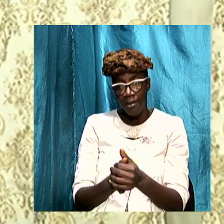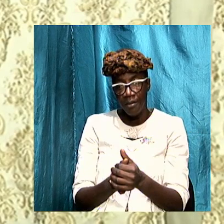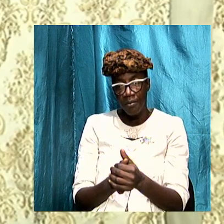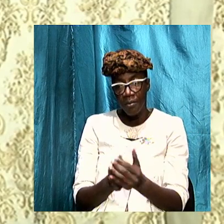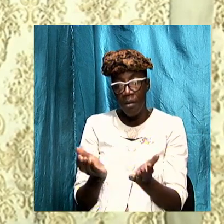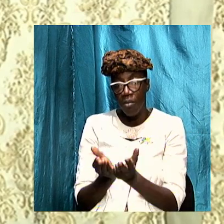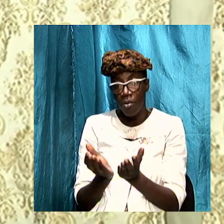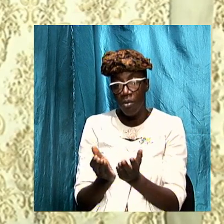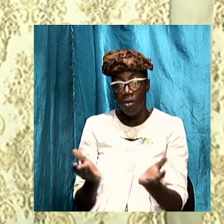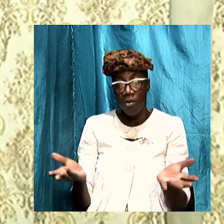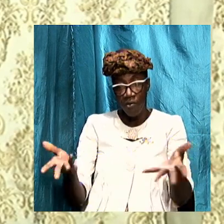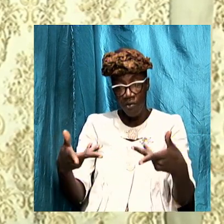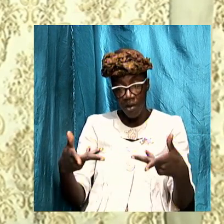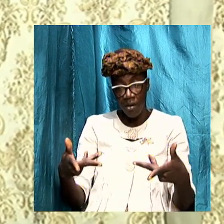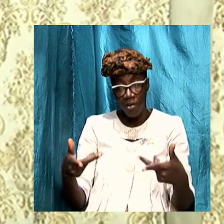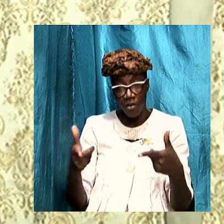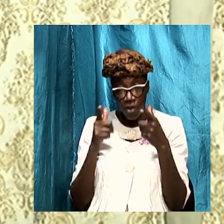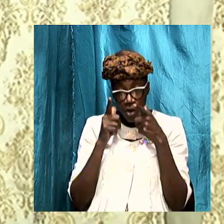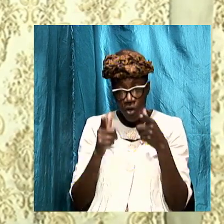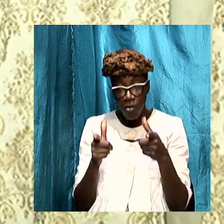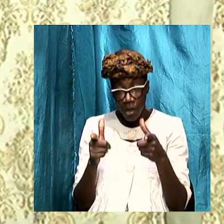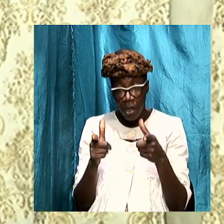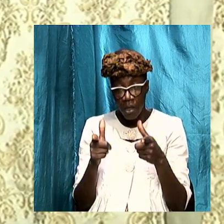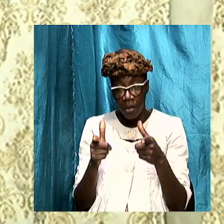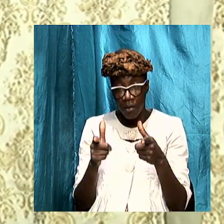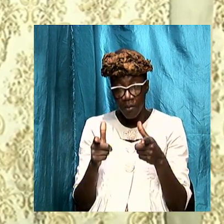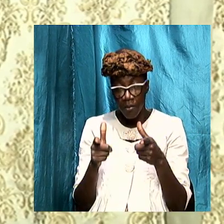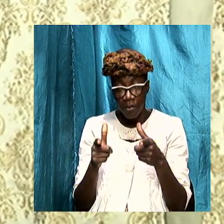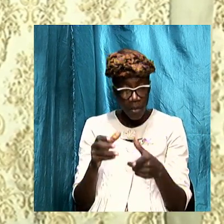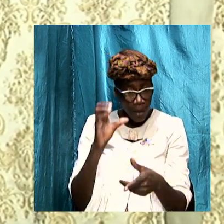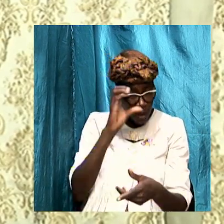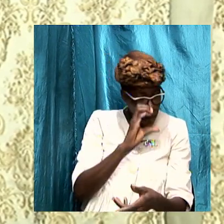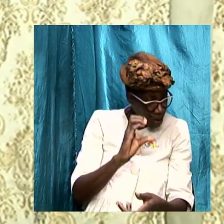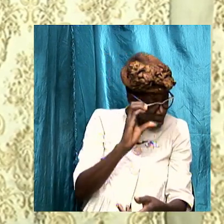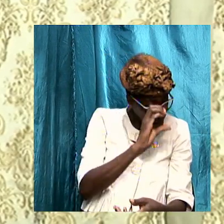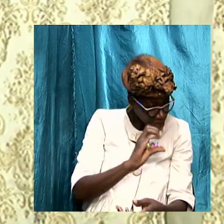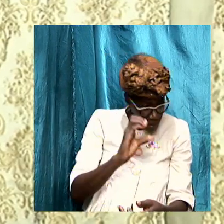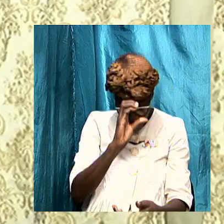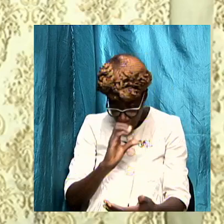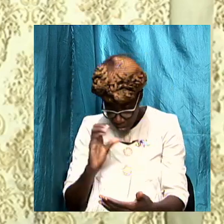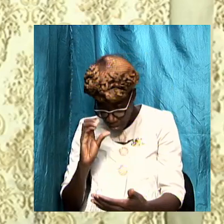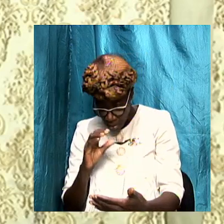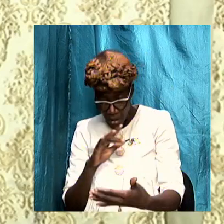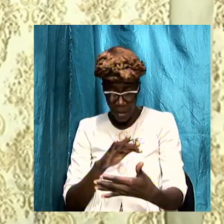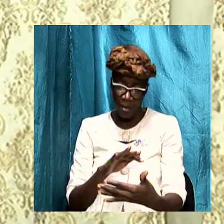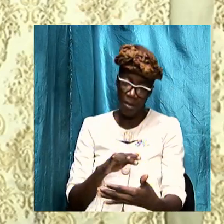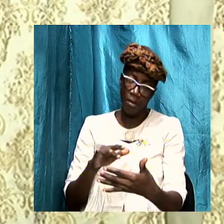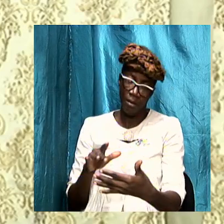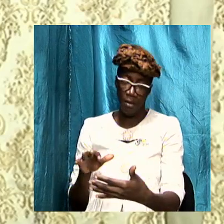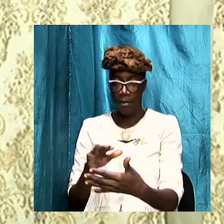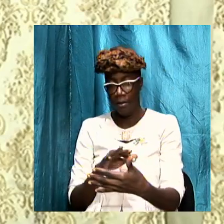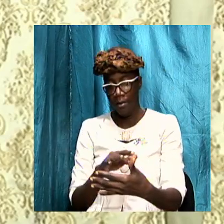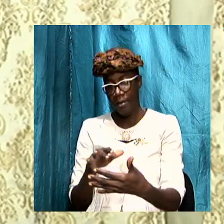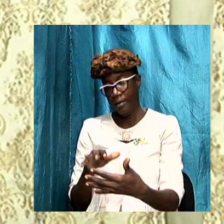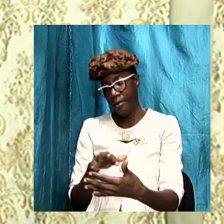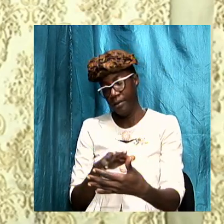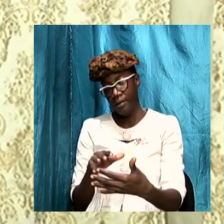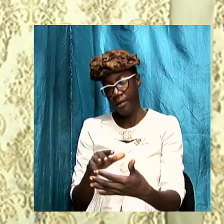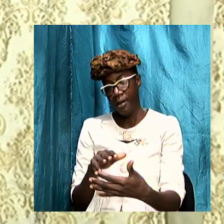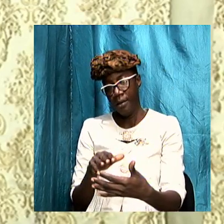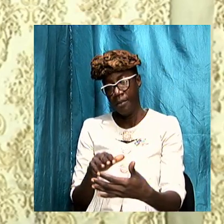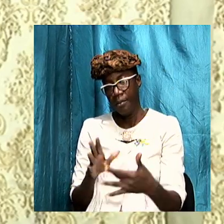for us to look at to examine closely to study and to